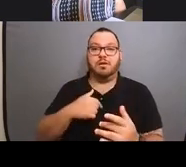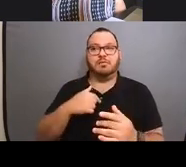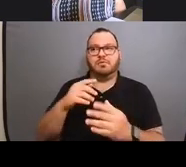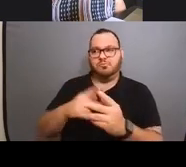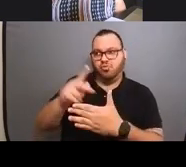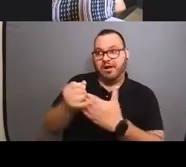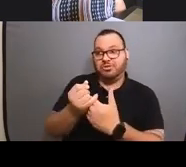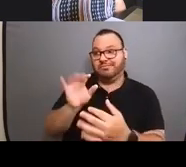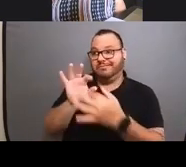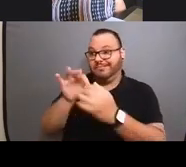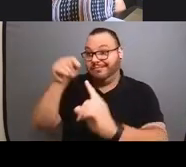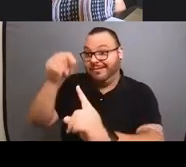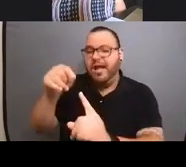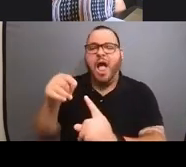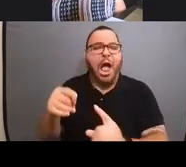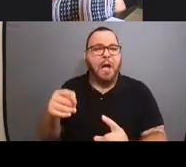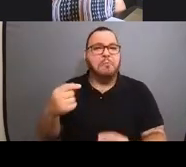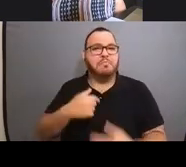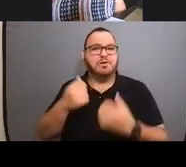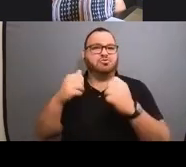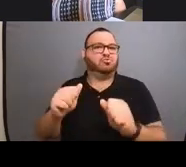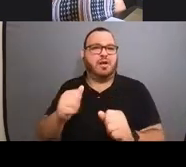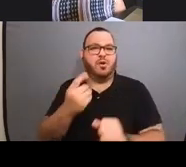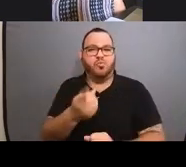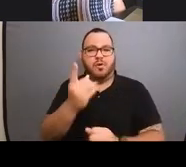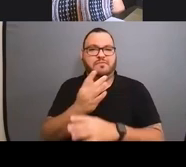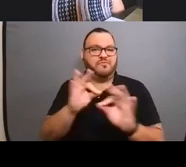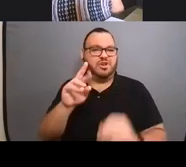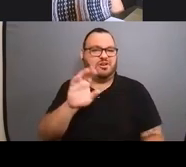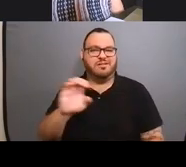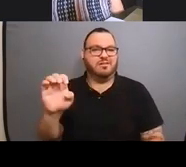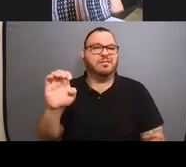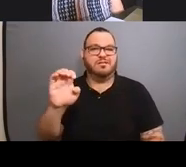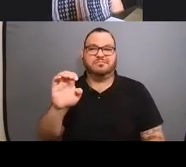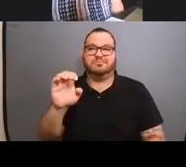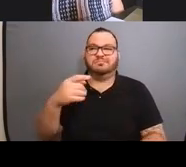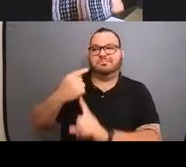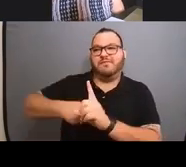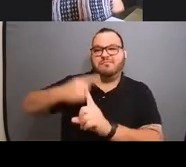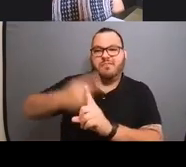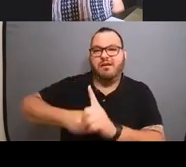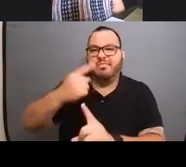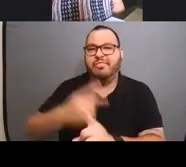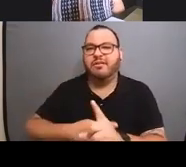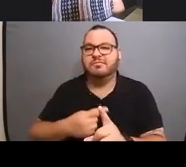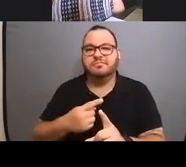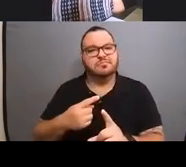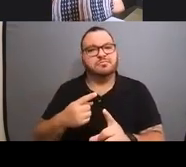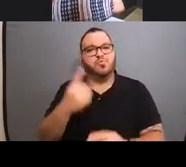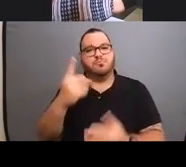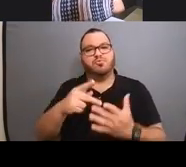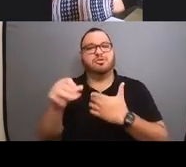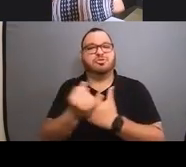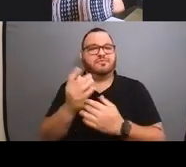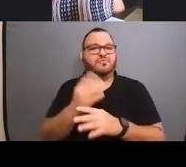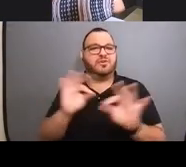really enjoy it. And I try to do, uh, one free project every month, um, for somebody who's disabled